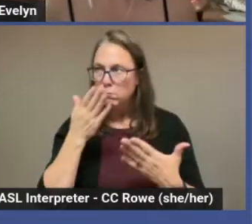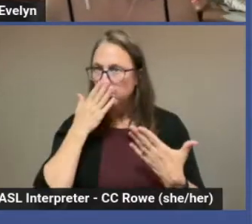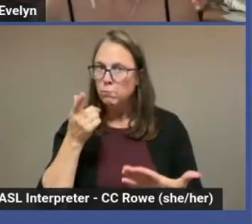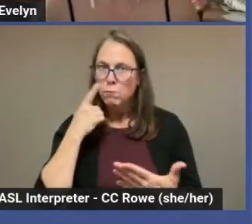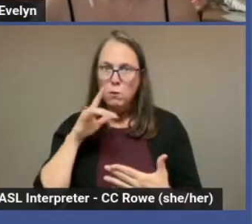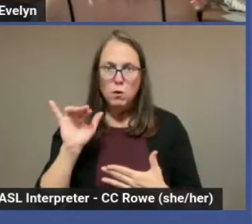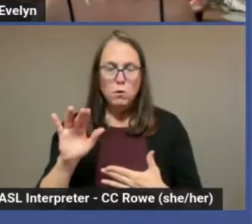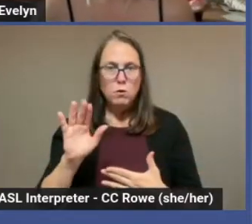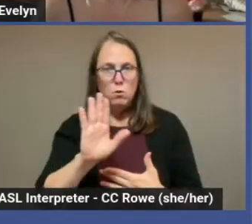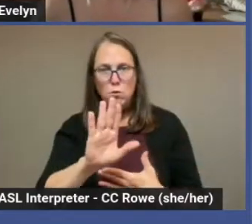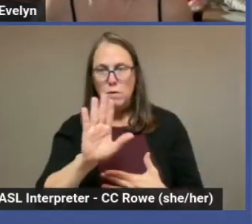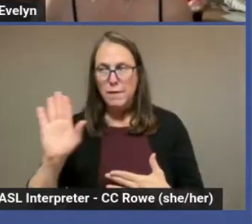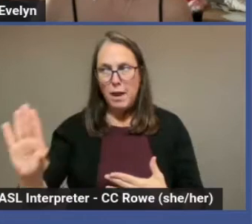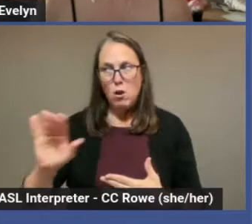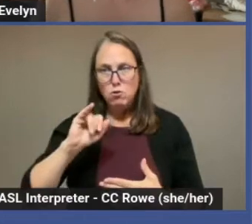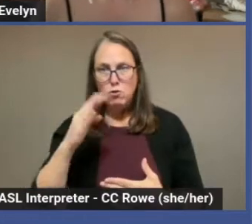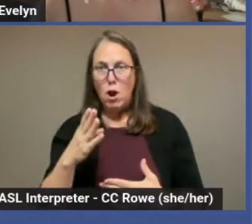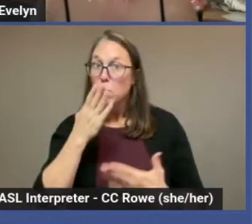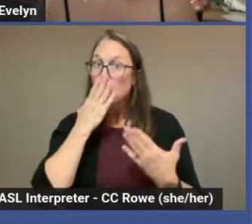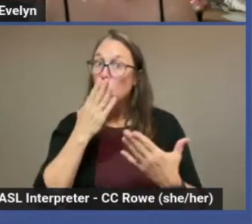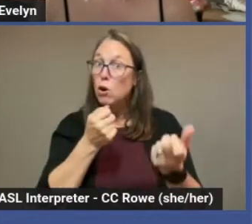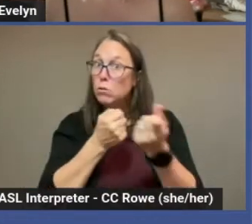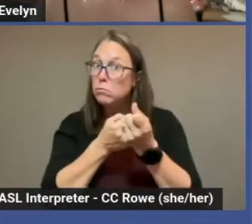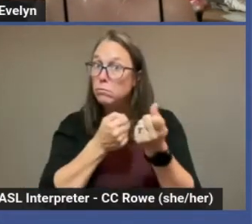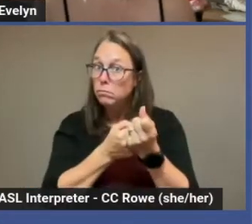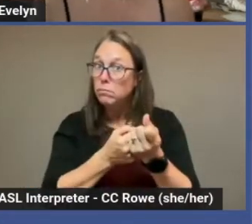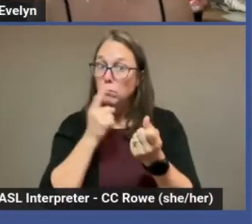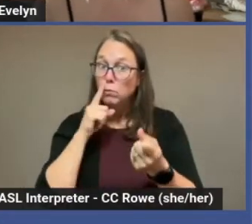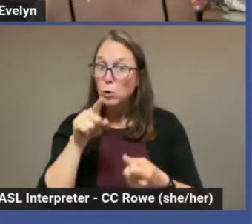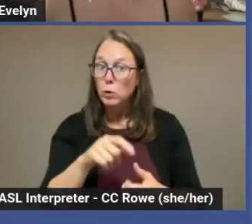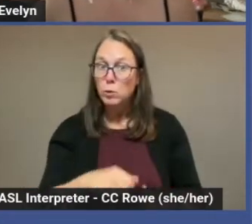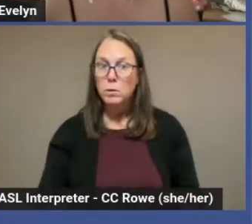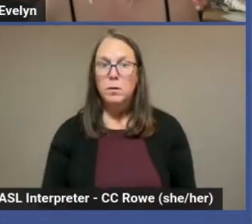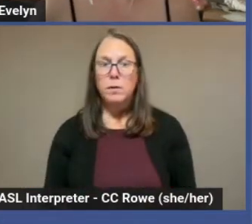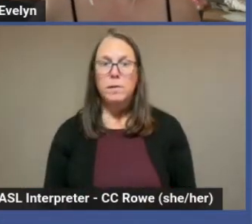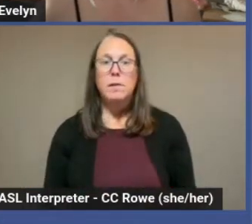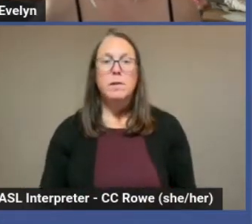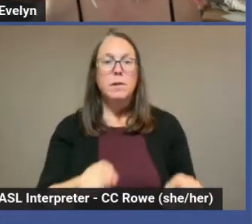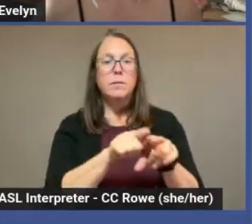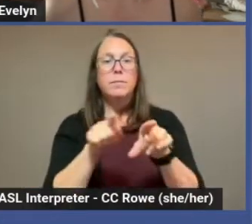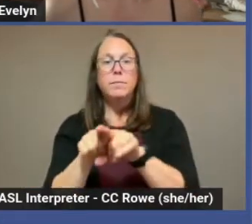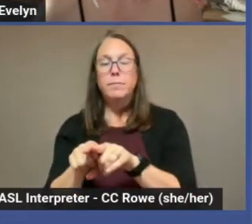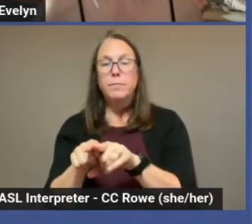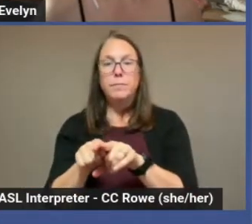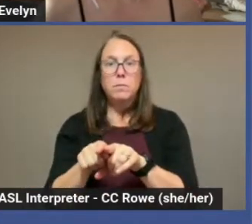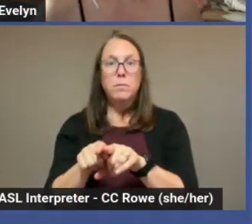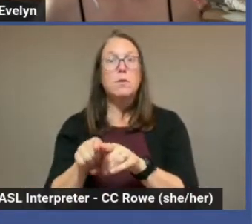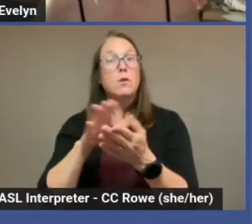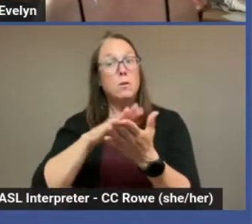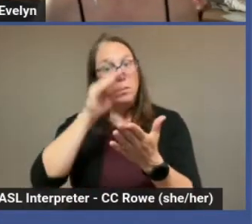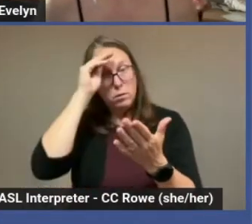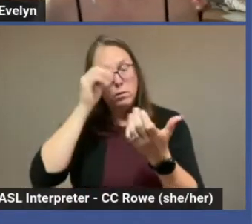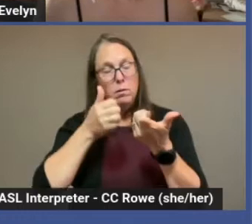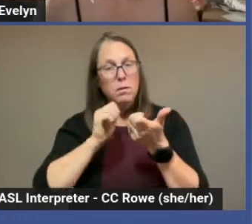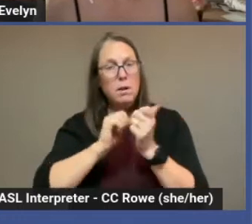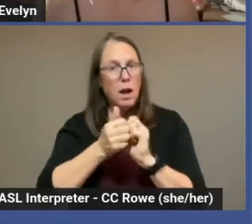ally to have in your corner. Along with that, learn how to submit a FOIA request. This is particularly